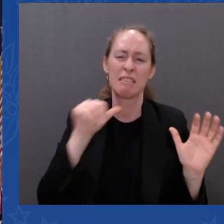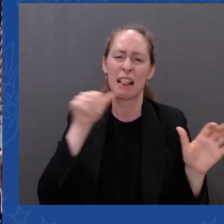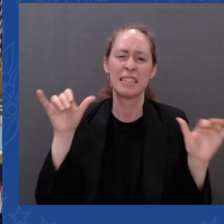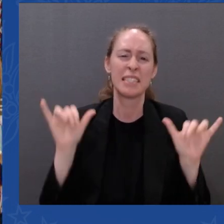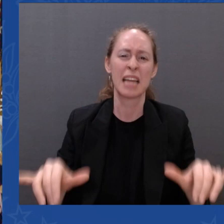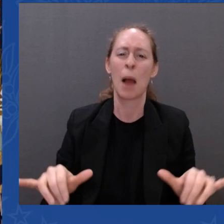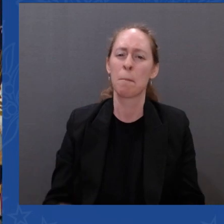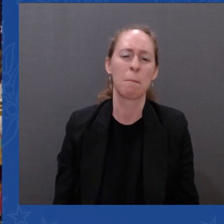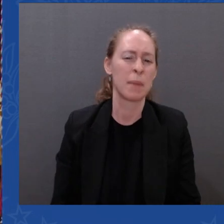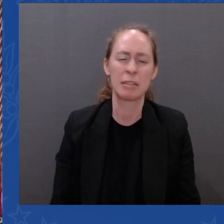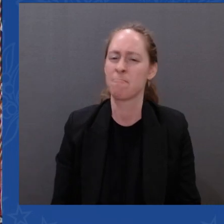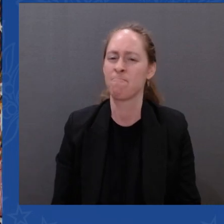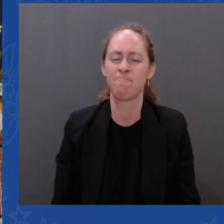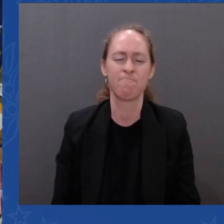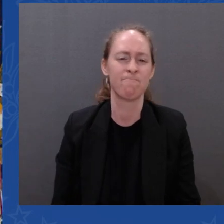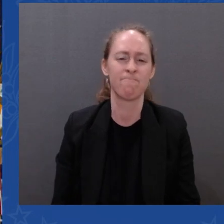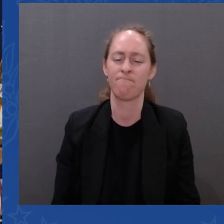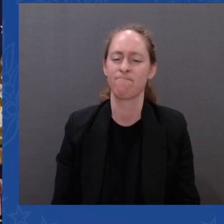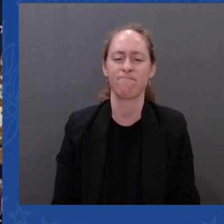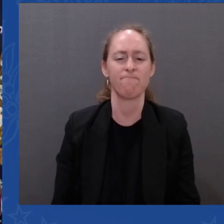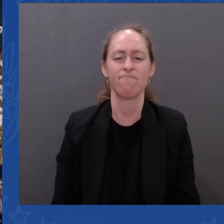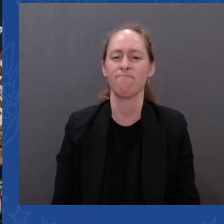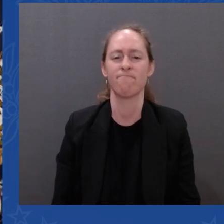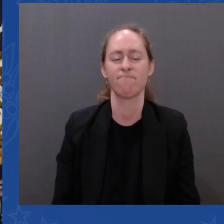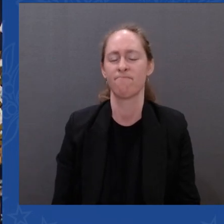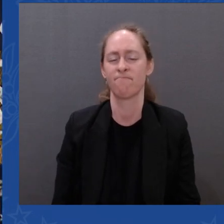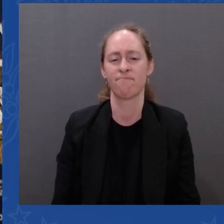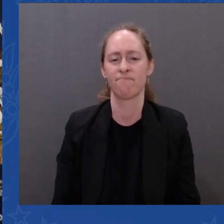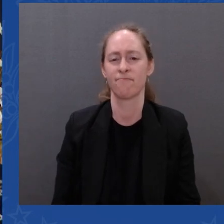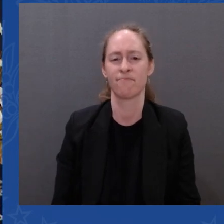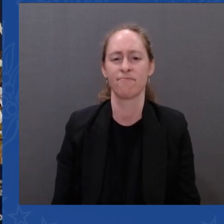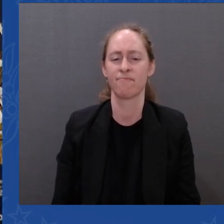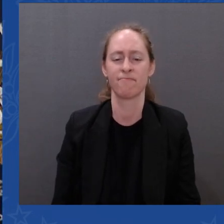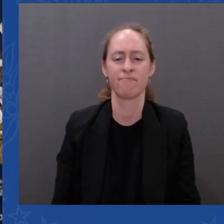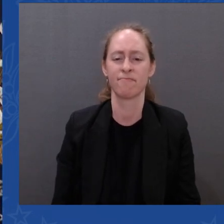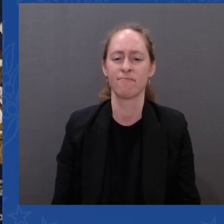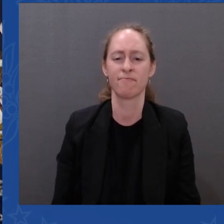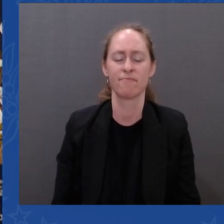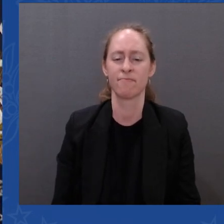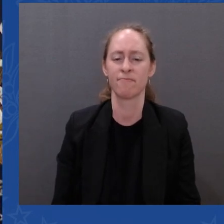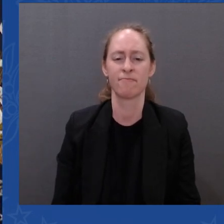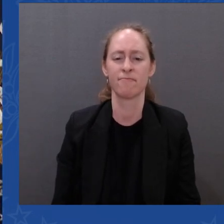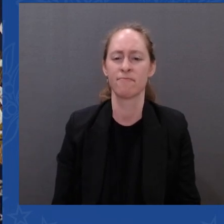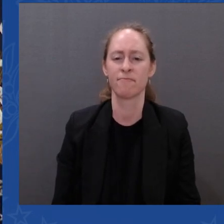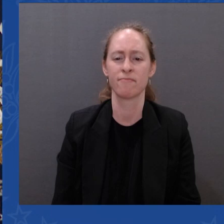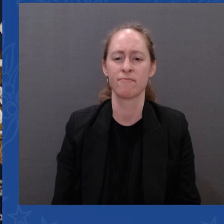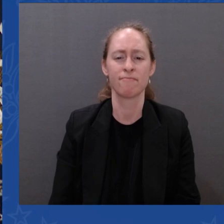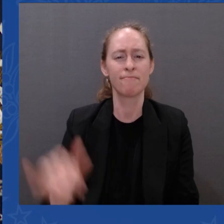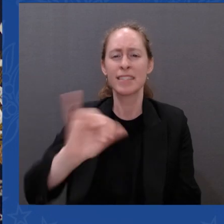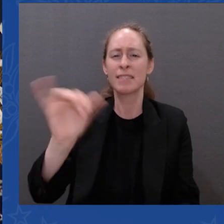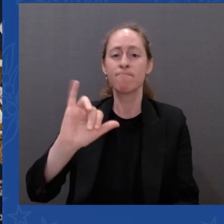There's a feeling shared by the siblings and the grandparents and the family members and the community that's left behind.